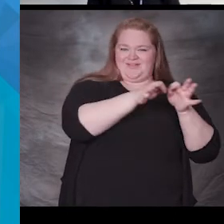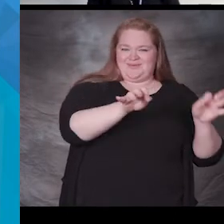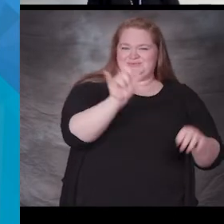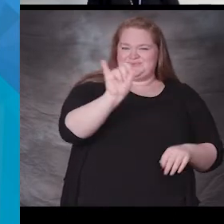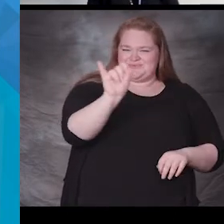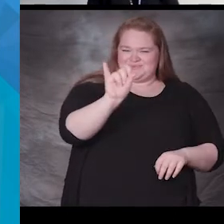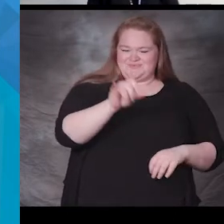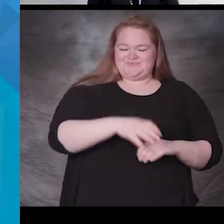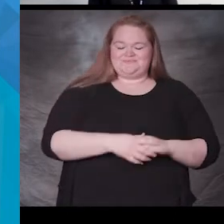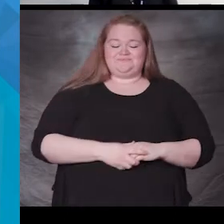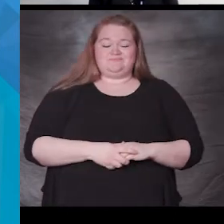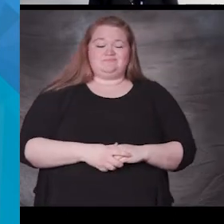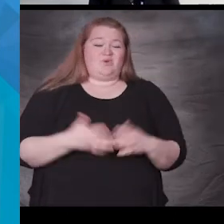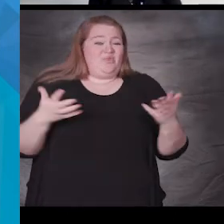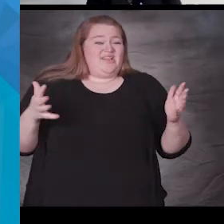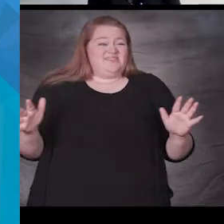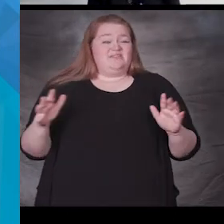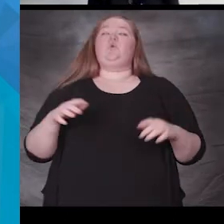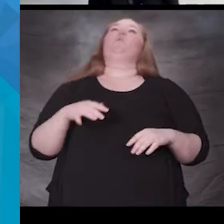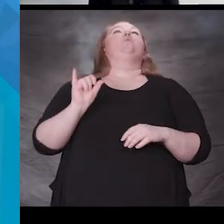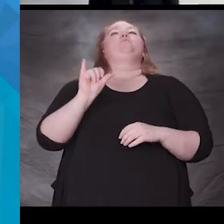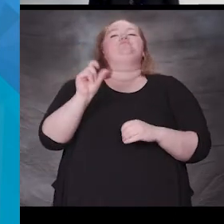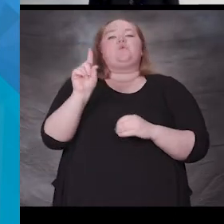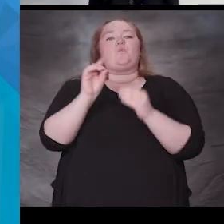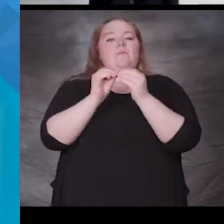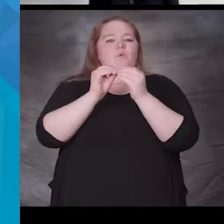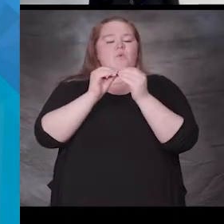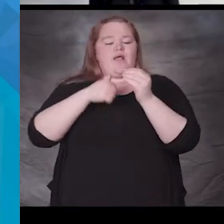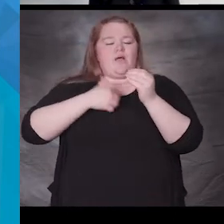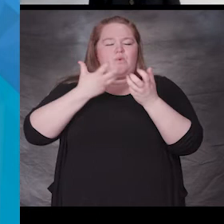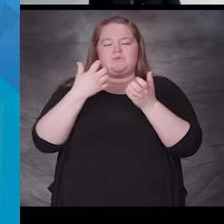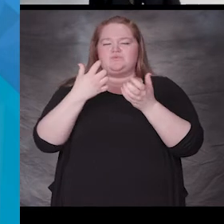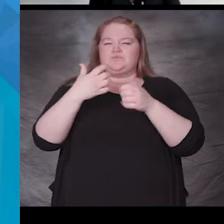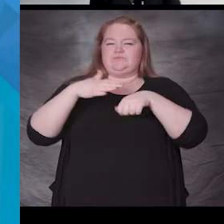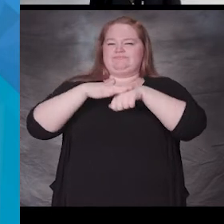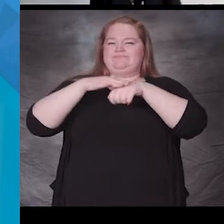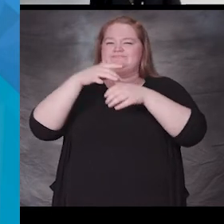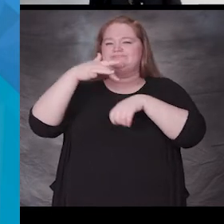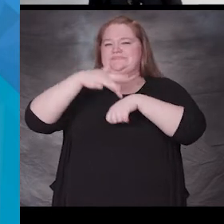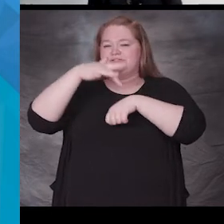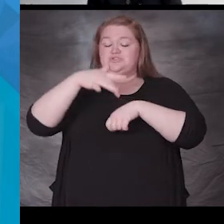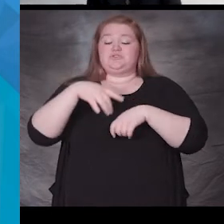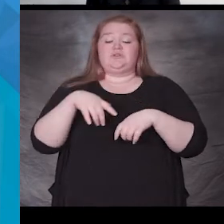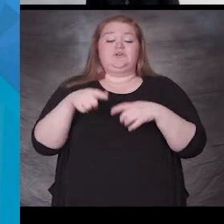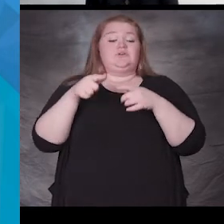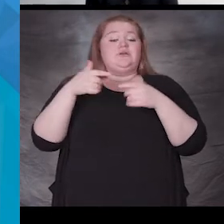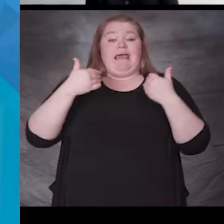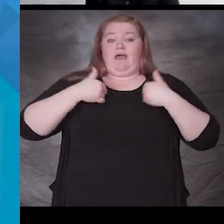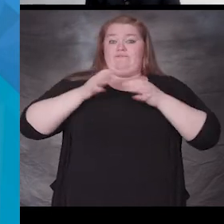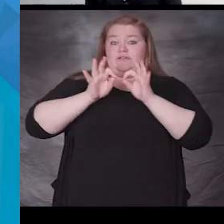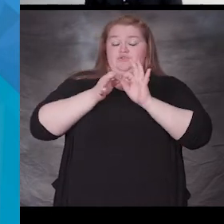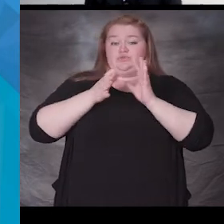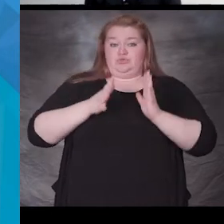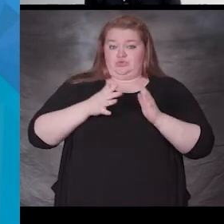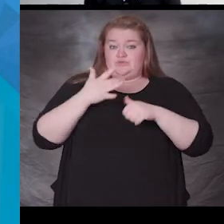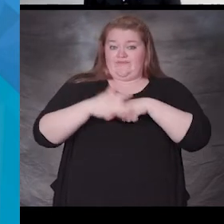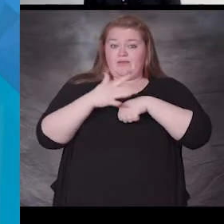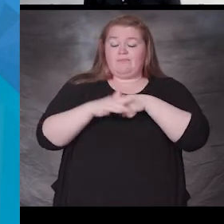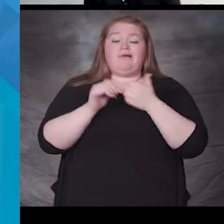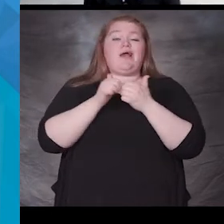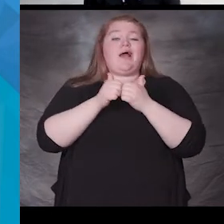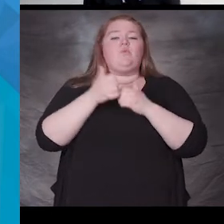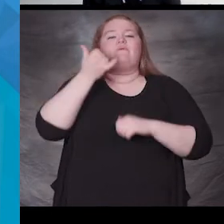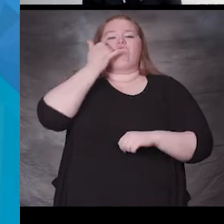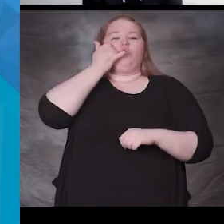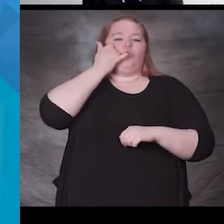So yeah that was it and we have one more thing I want to talk about we have a language line service that if you are in need of